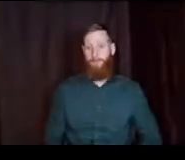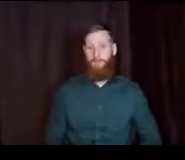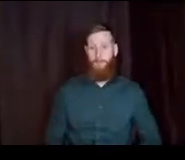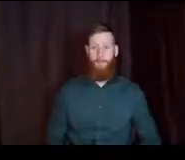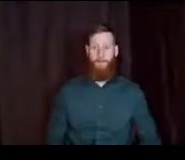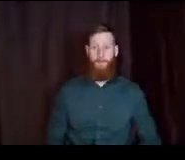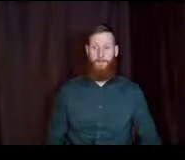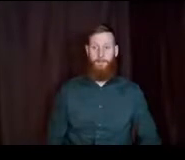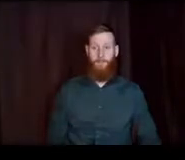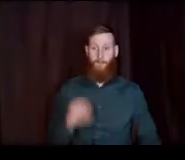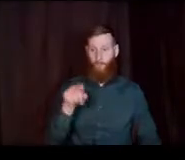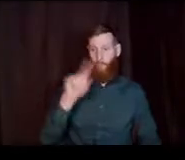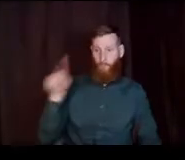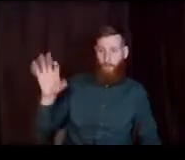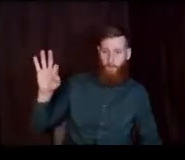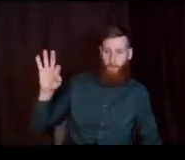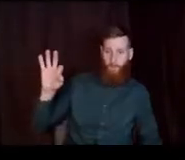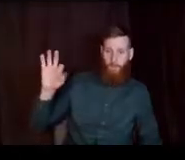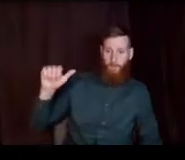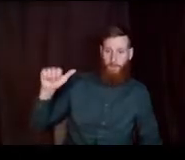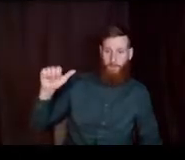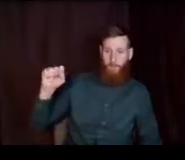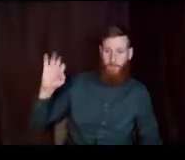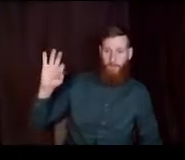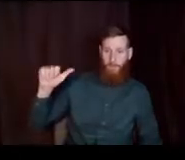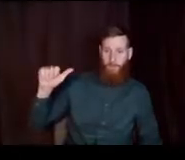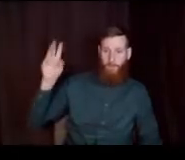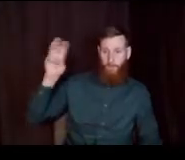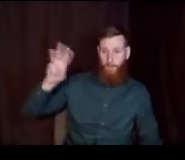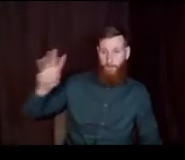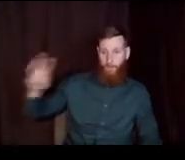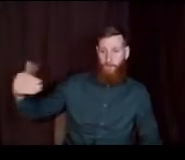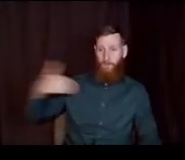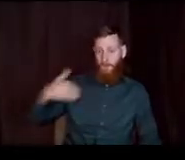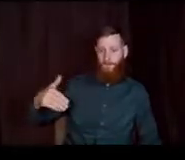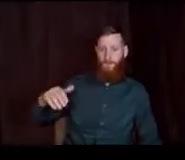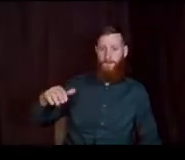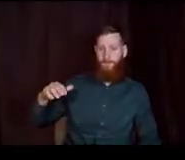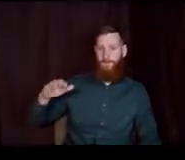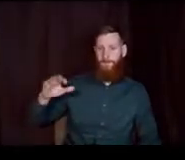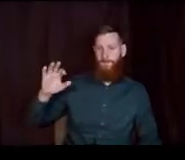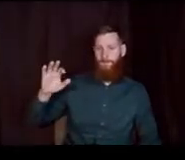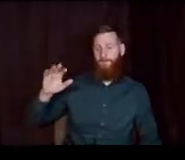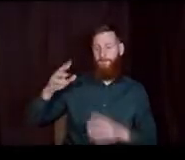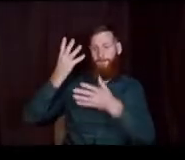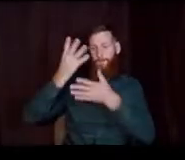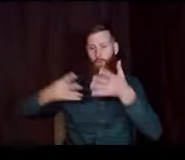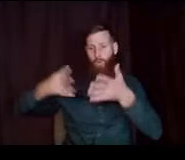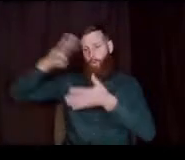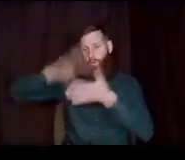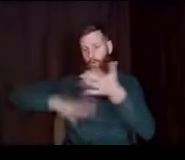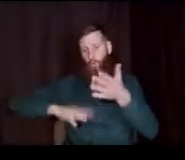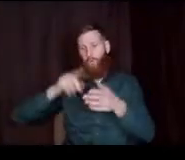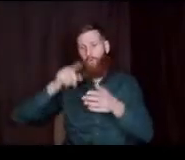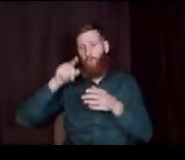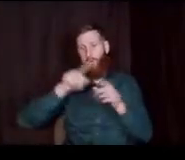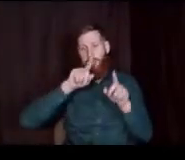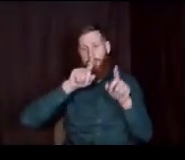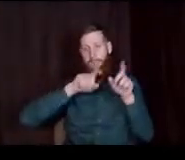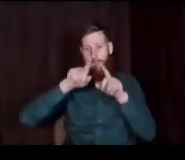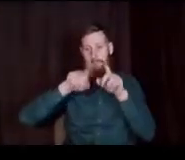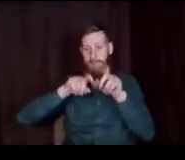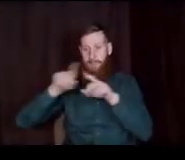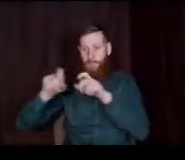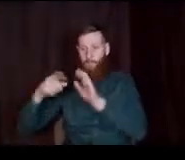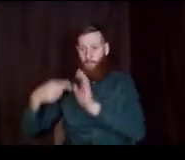And if you go to the FAFSA website, there's a little like flowchart you can take where you can answer questions and see if you're dependent or